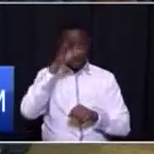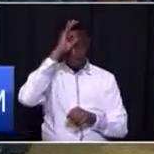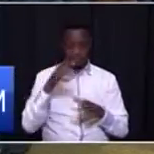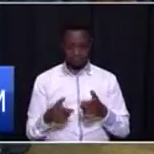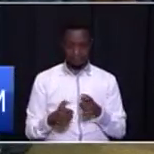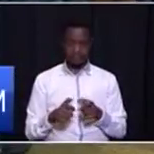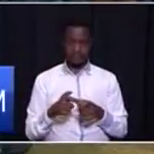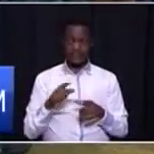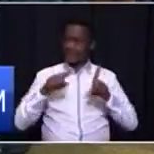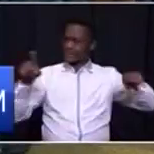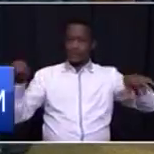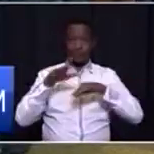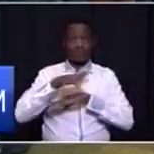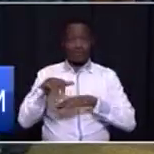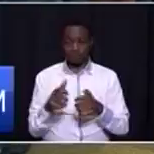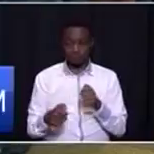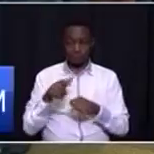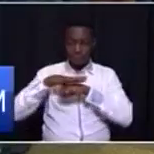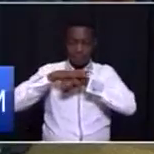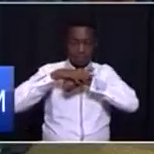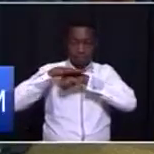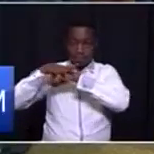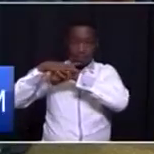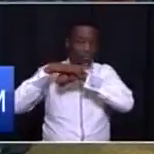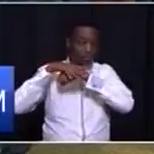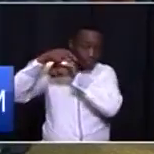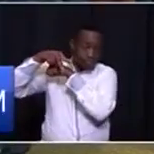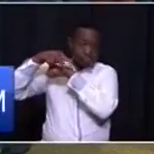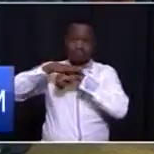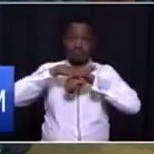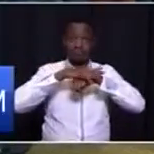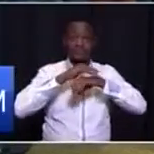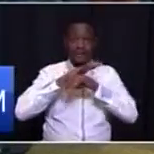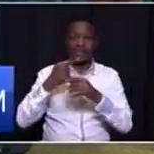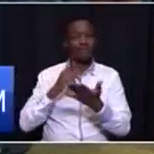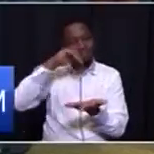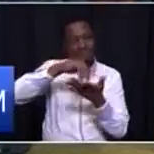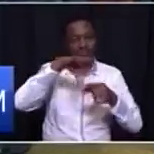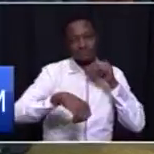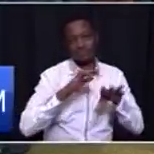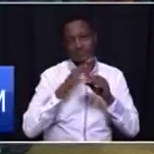in different places, the drones will get there and we will get them.